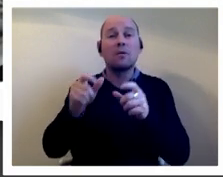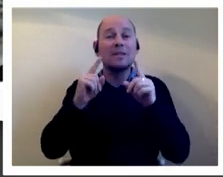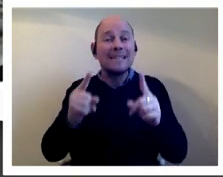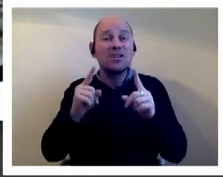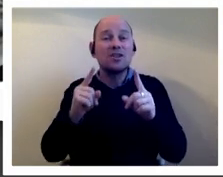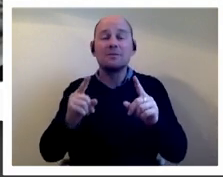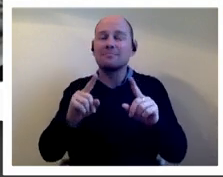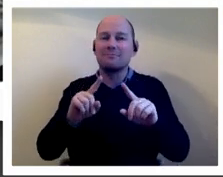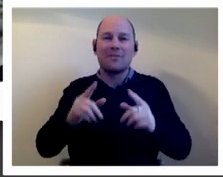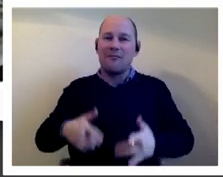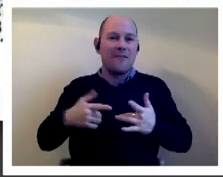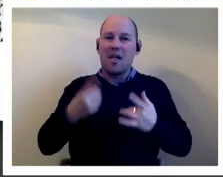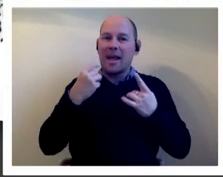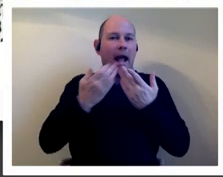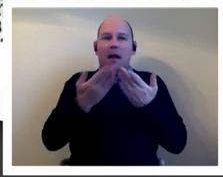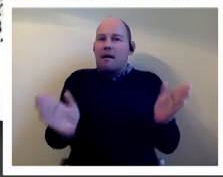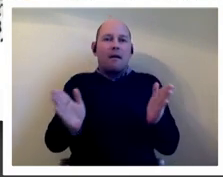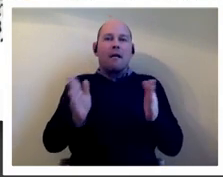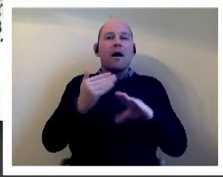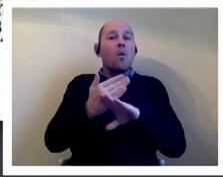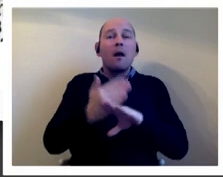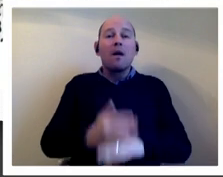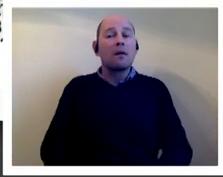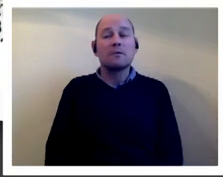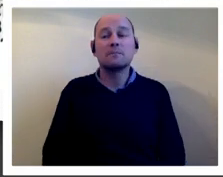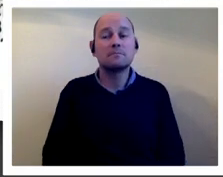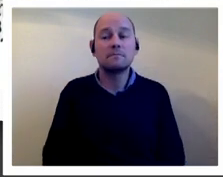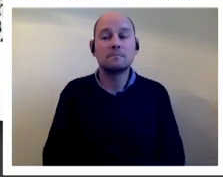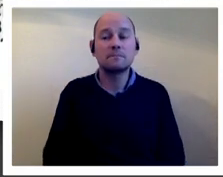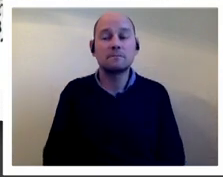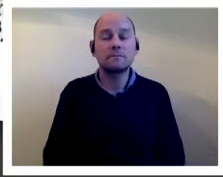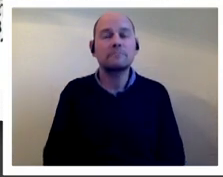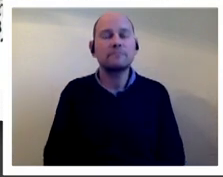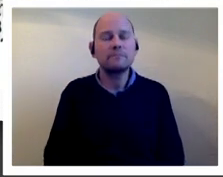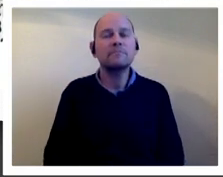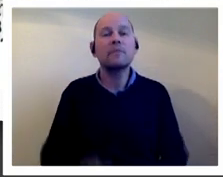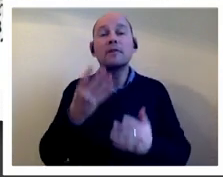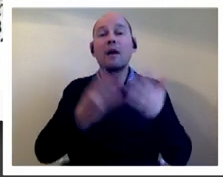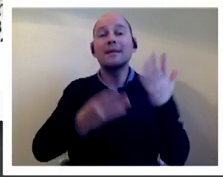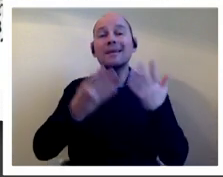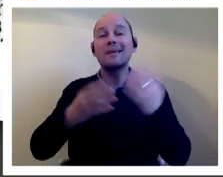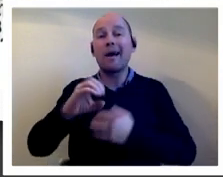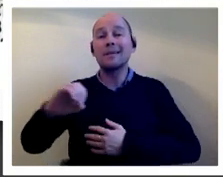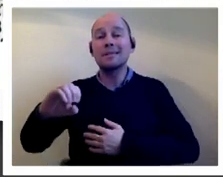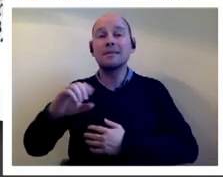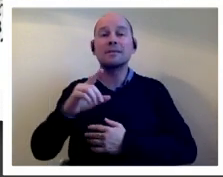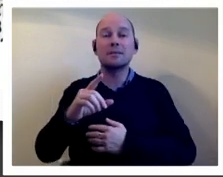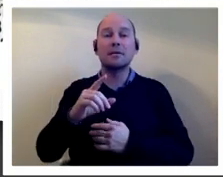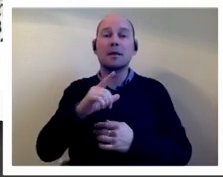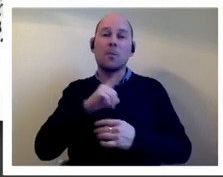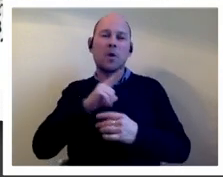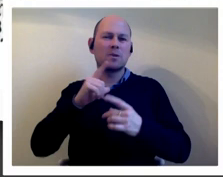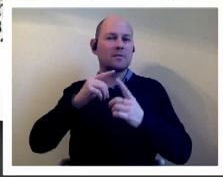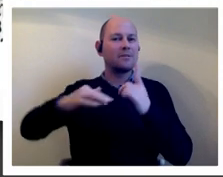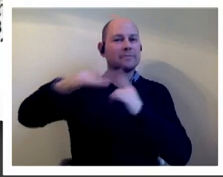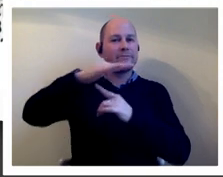now in the 90s um as a result of the homophobic climates climates which section